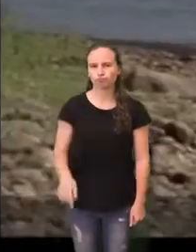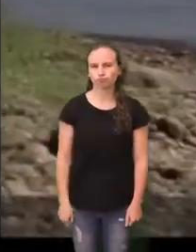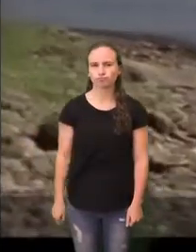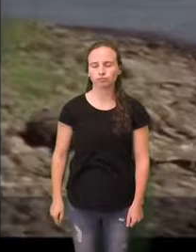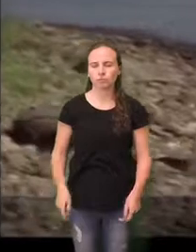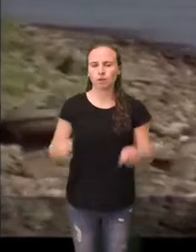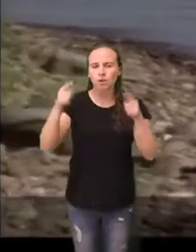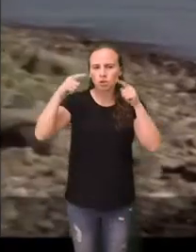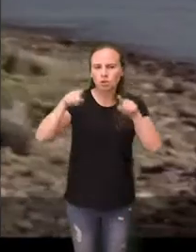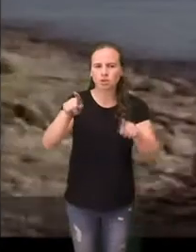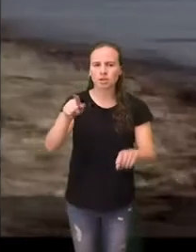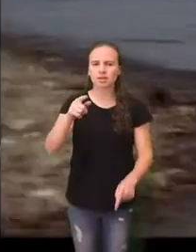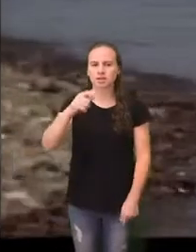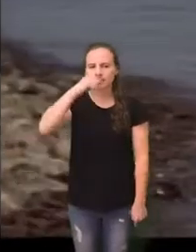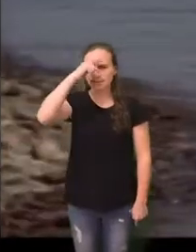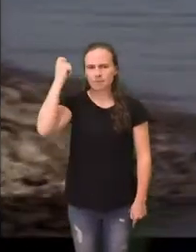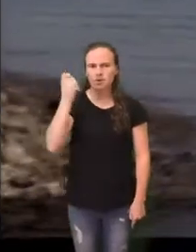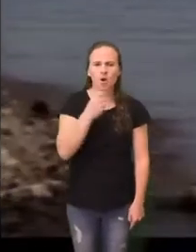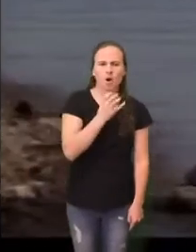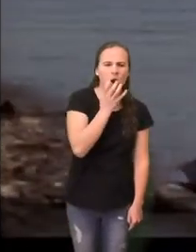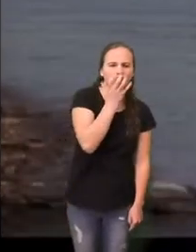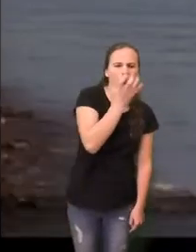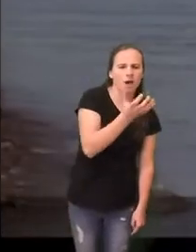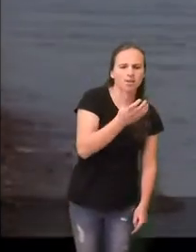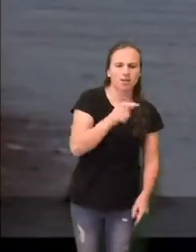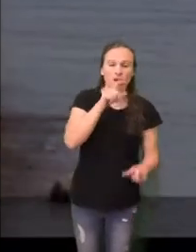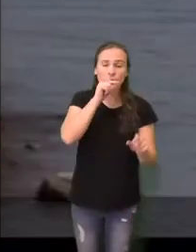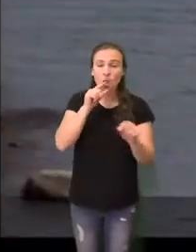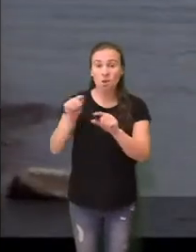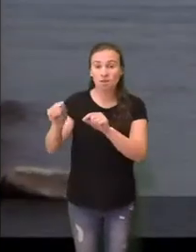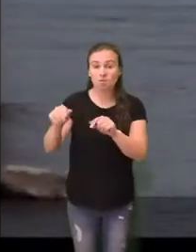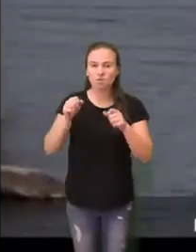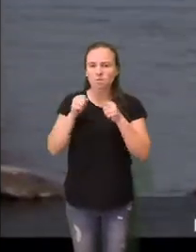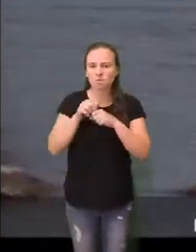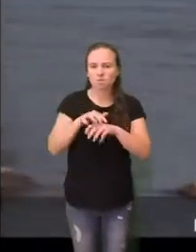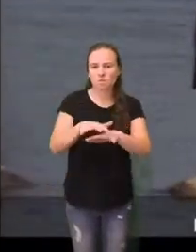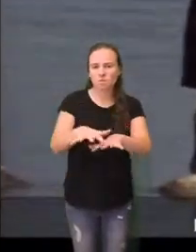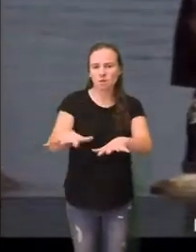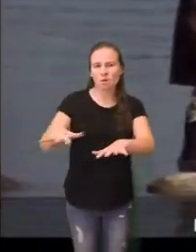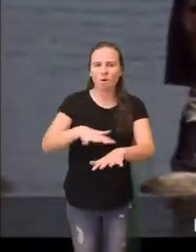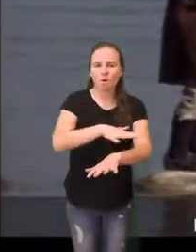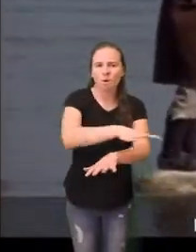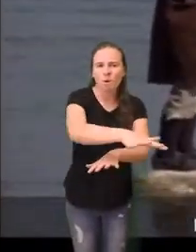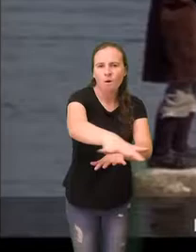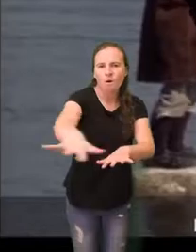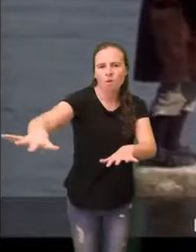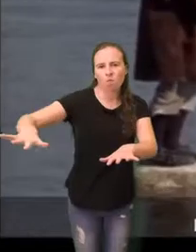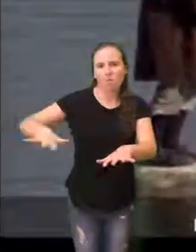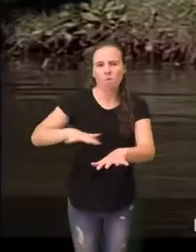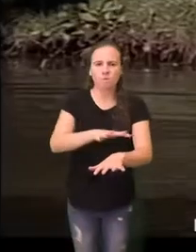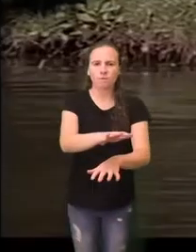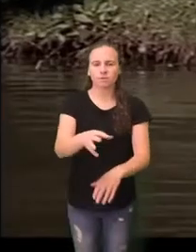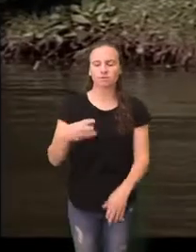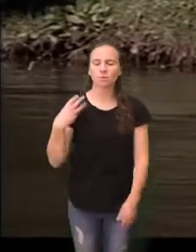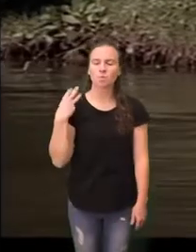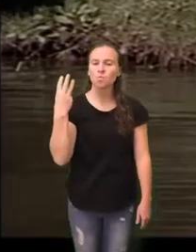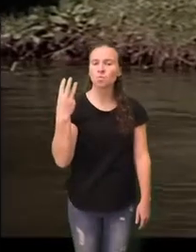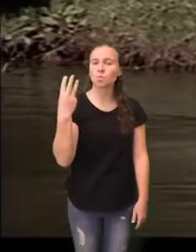during this hot summer. Over the next months, rumors spread like a thick undergrowth.